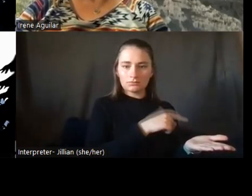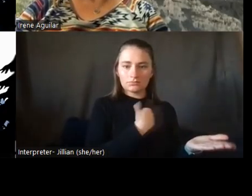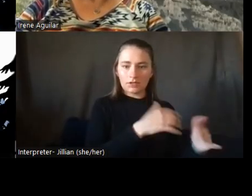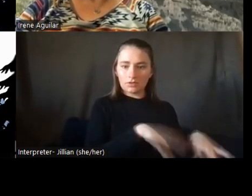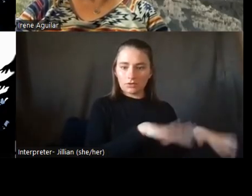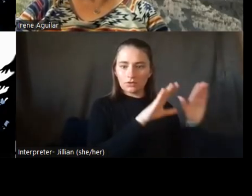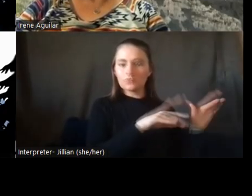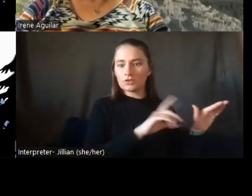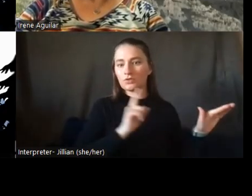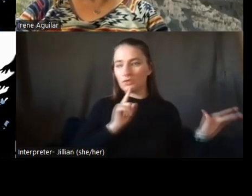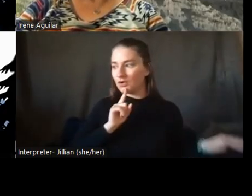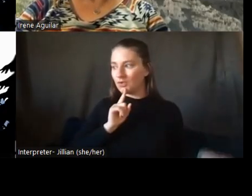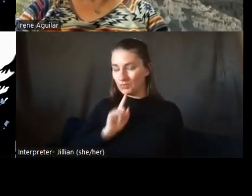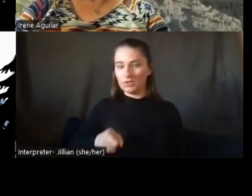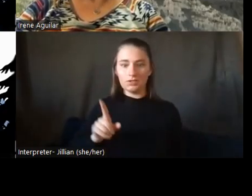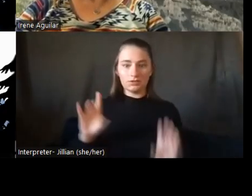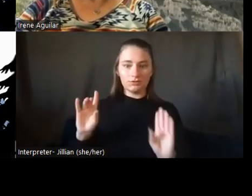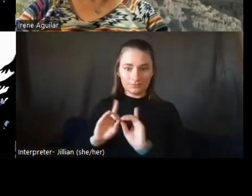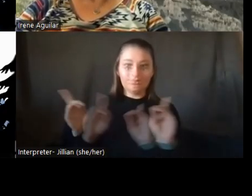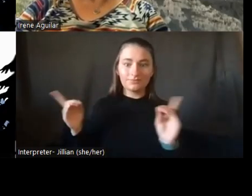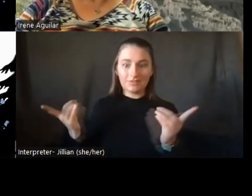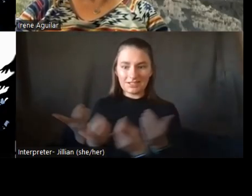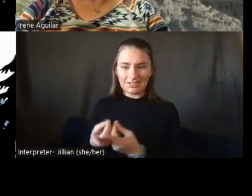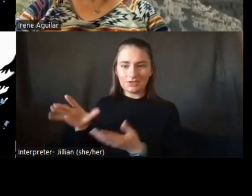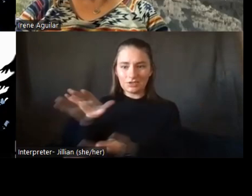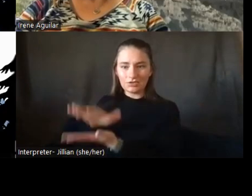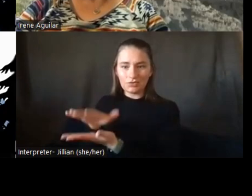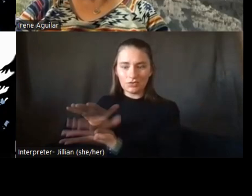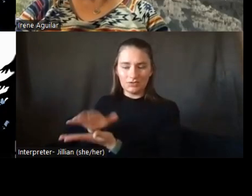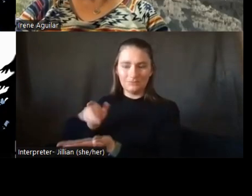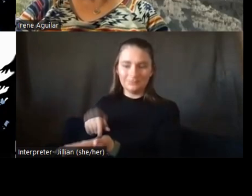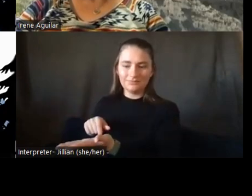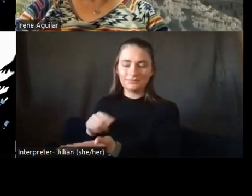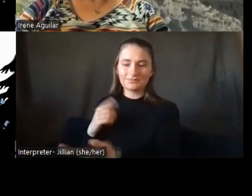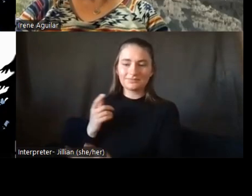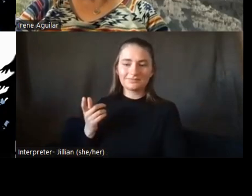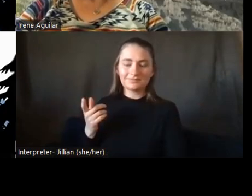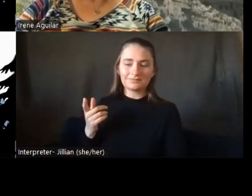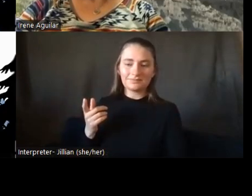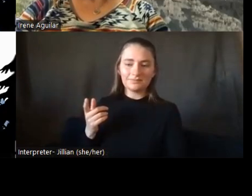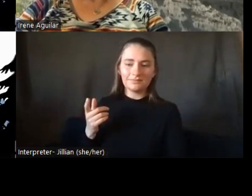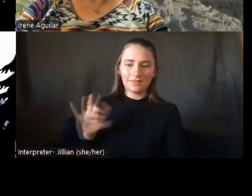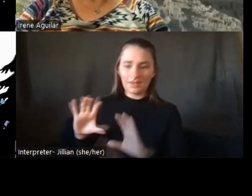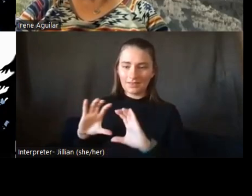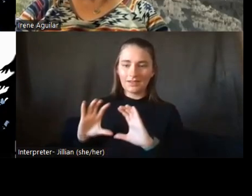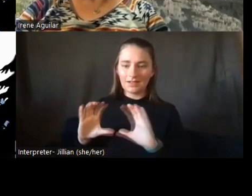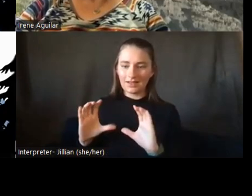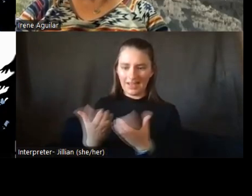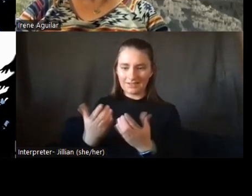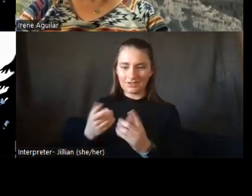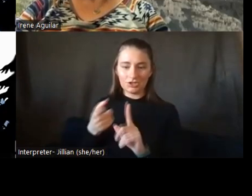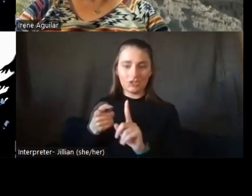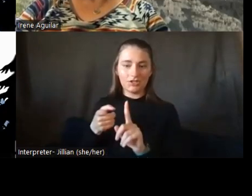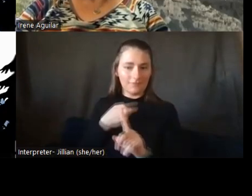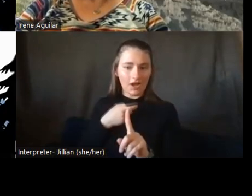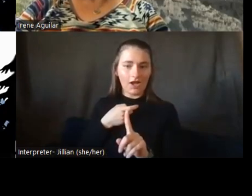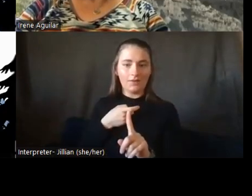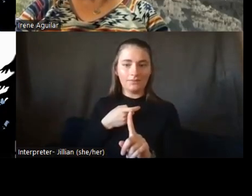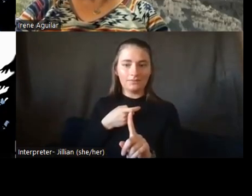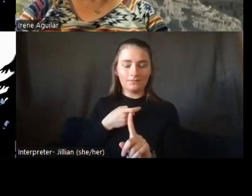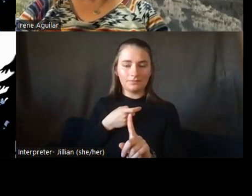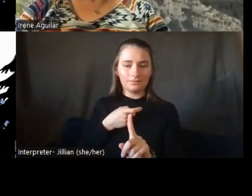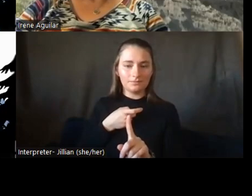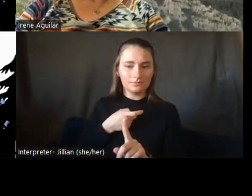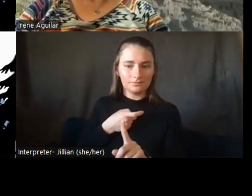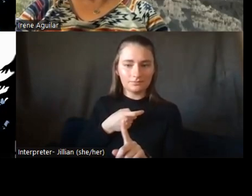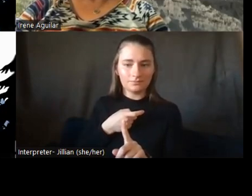district school. And so the teachers just in the classrooms were like where she came from, we're like eight. And then she went